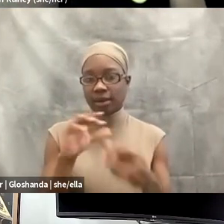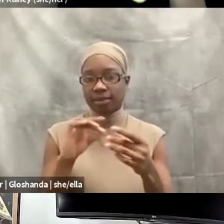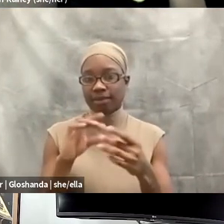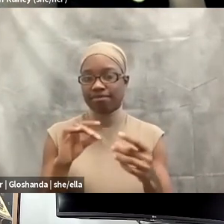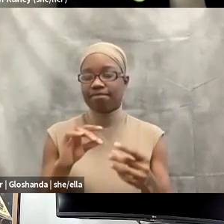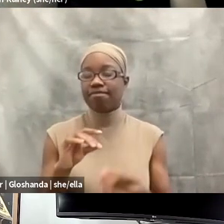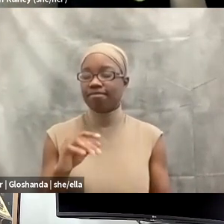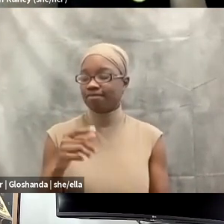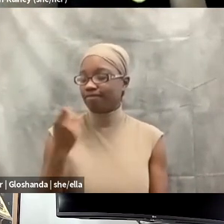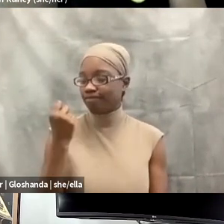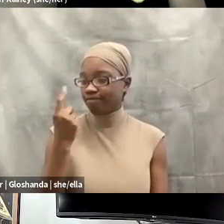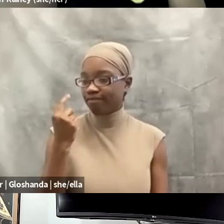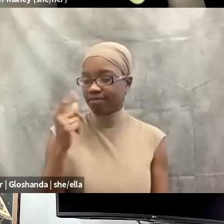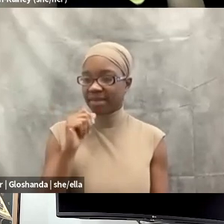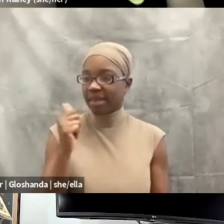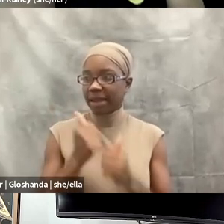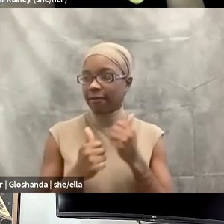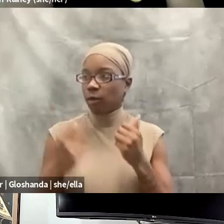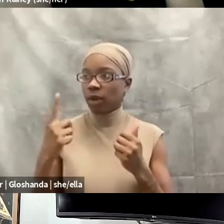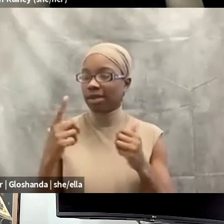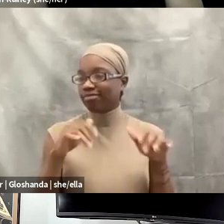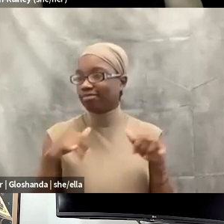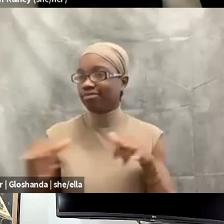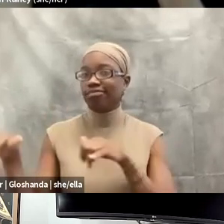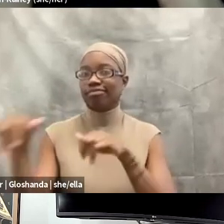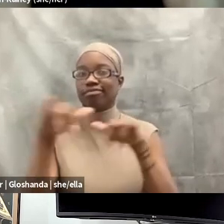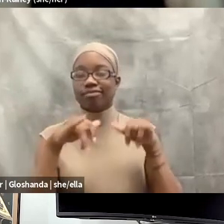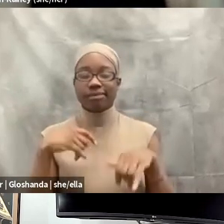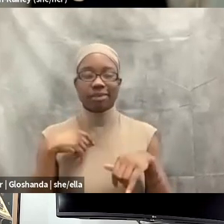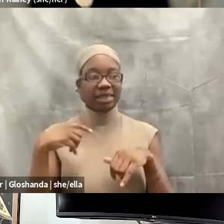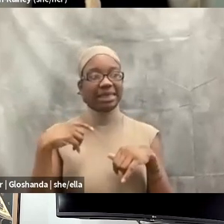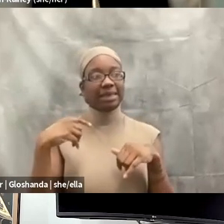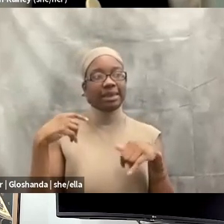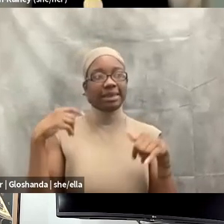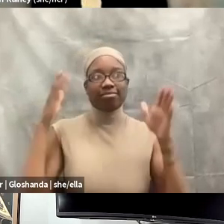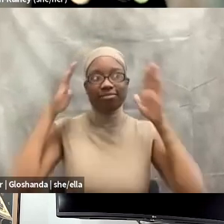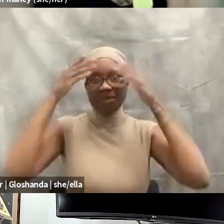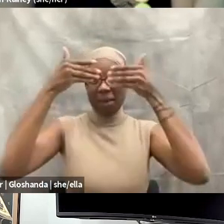not everyone is where I am in terms of thinking outside the box. I, I, I,